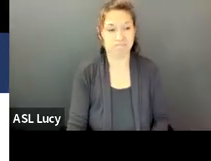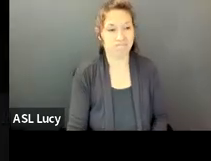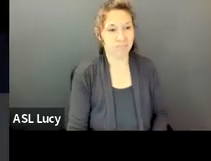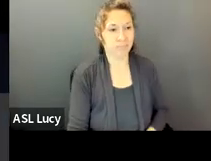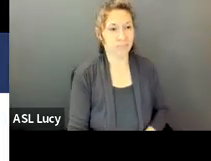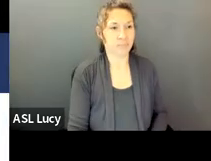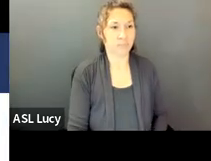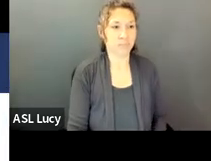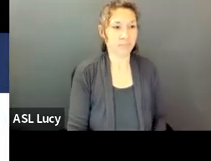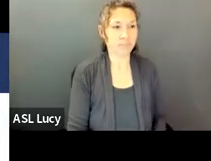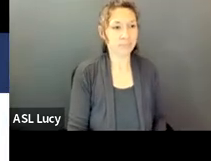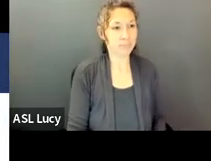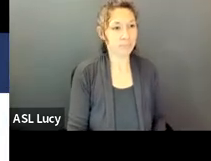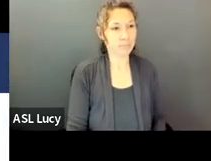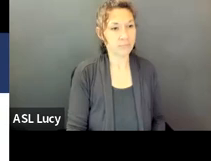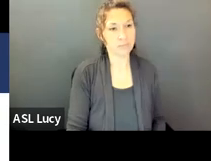Next slide.